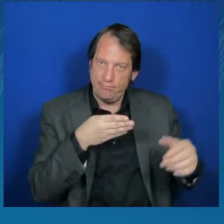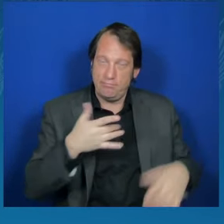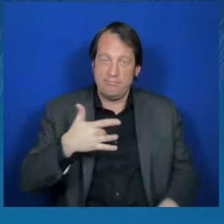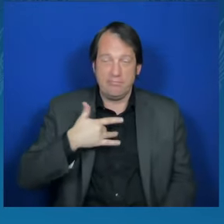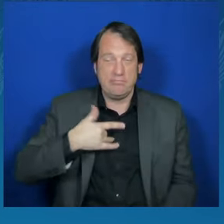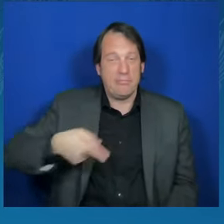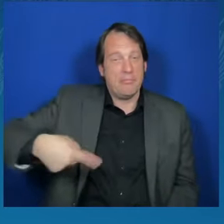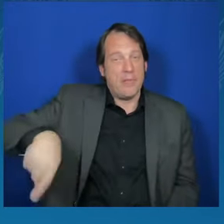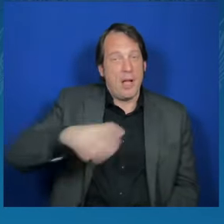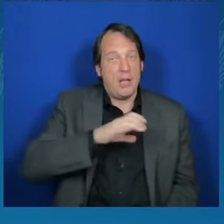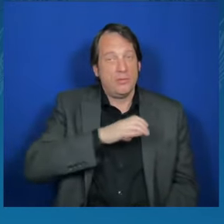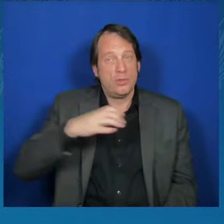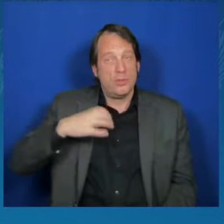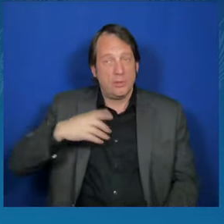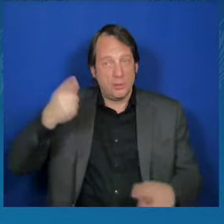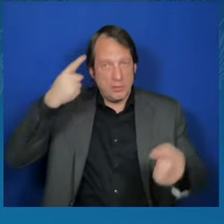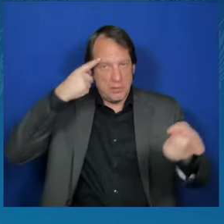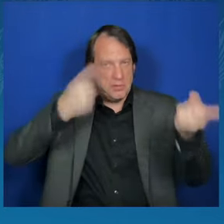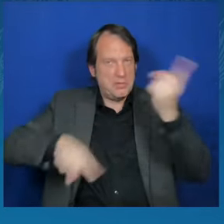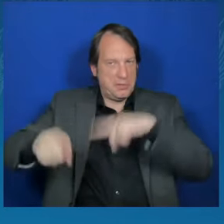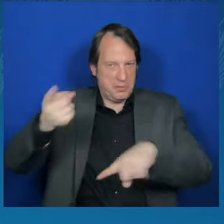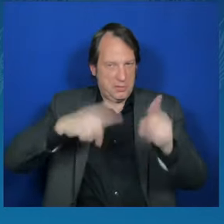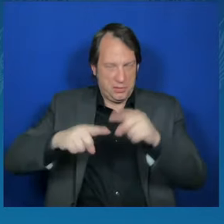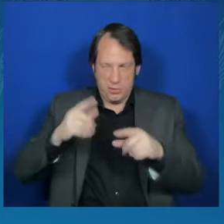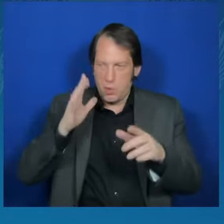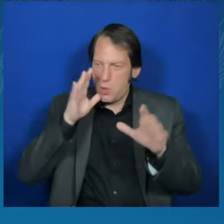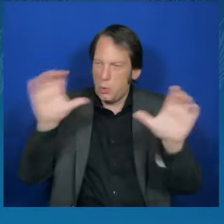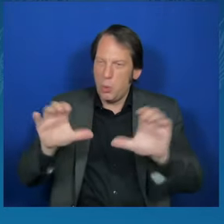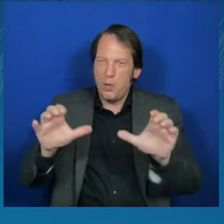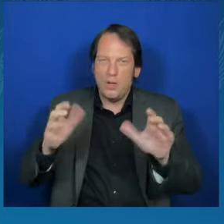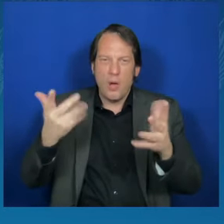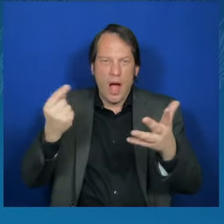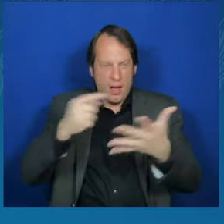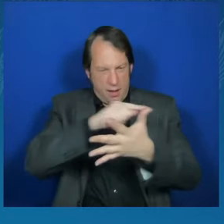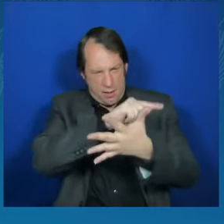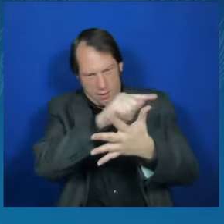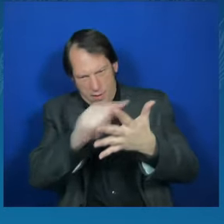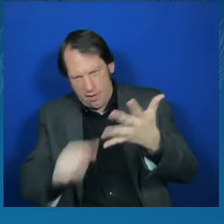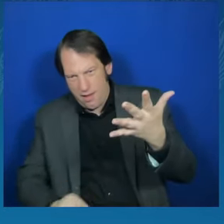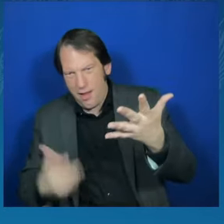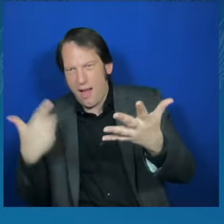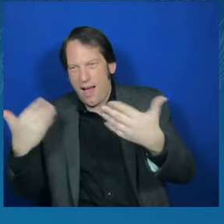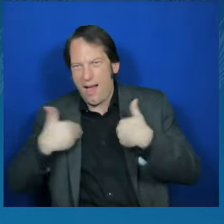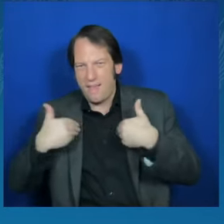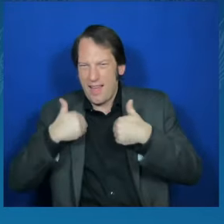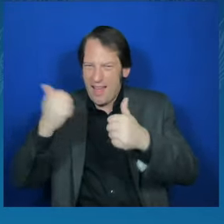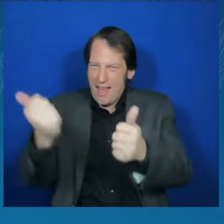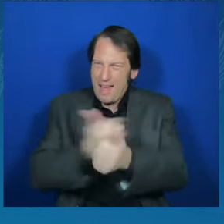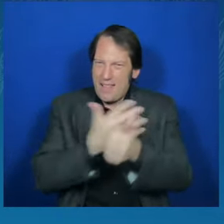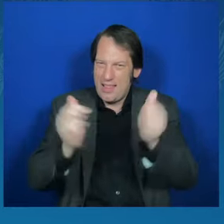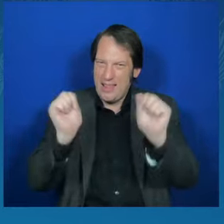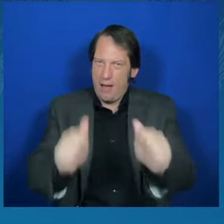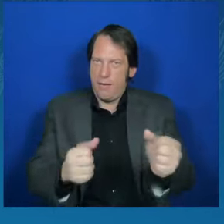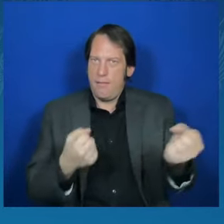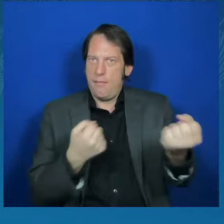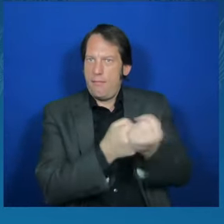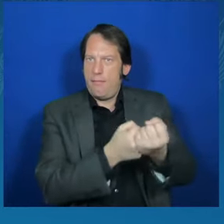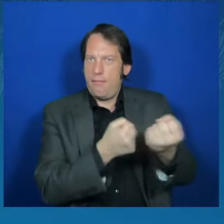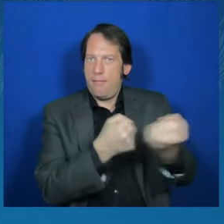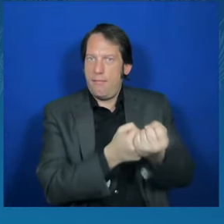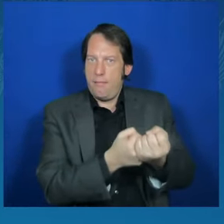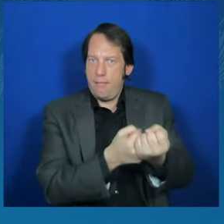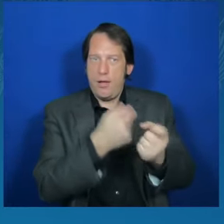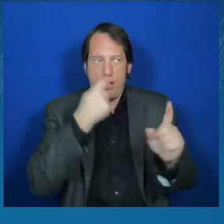everything that is available to us to support Ukraine in its fight to become